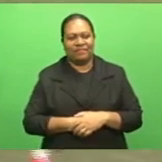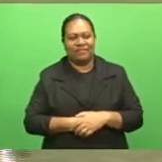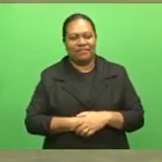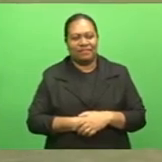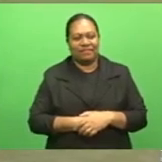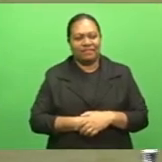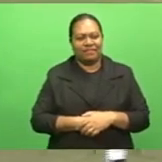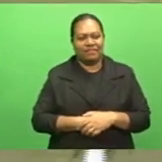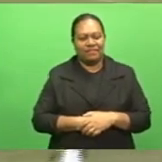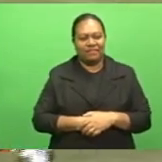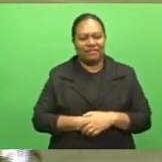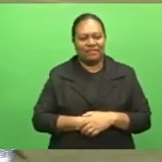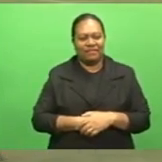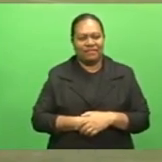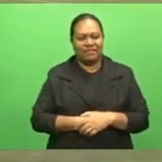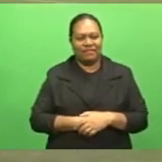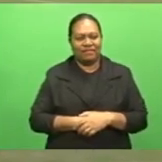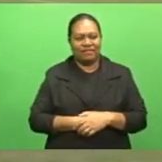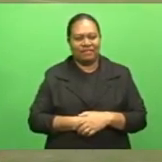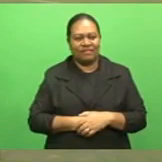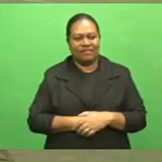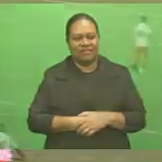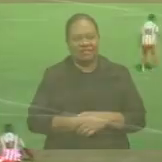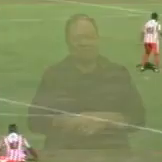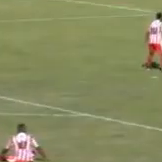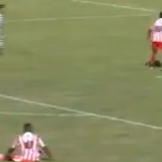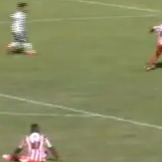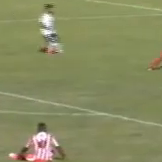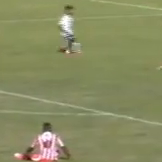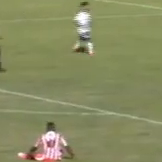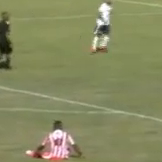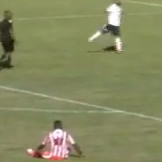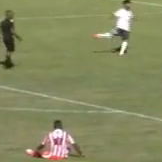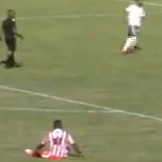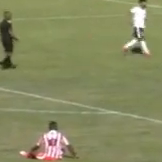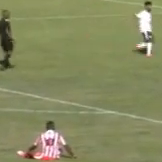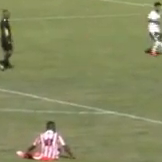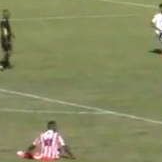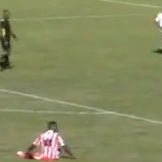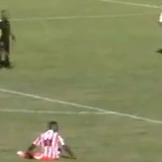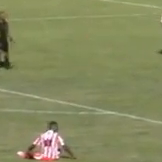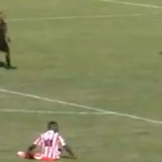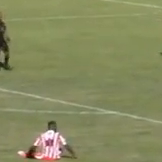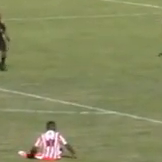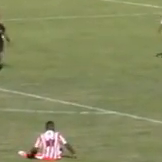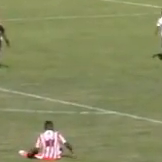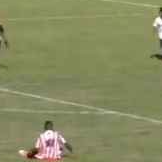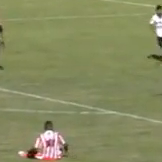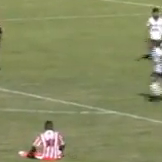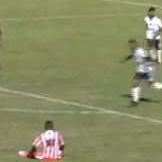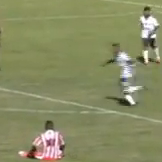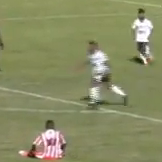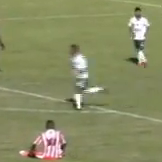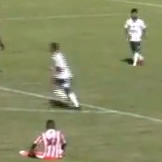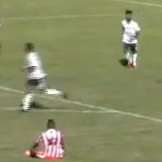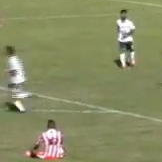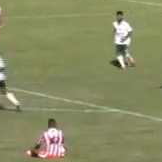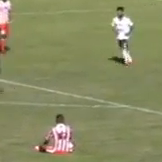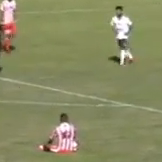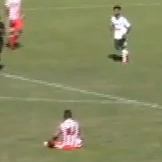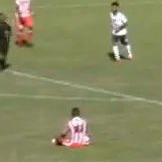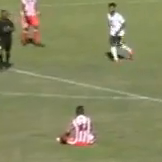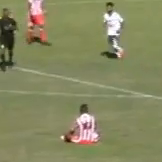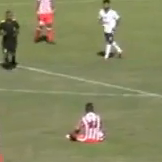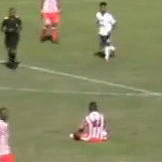Ravina Skarad, and inside. And following through. And Patrick Taronga, and Patrick Taronga has